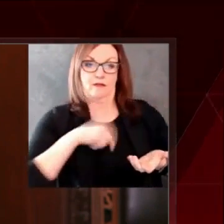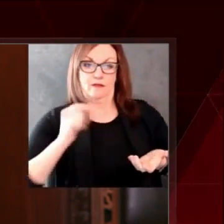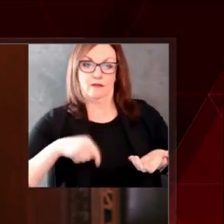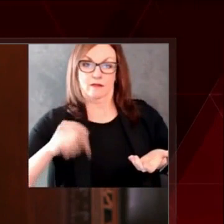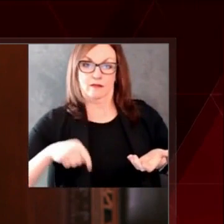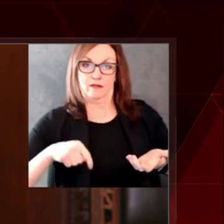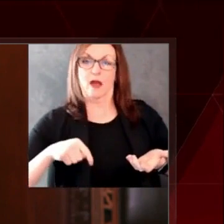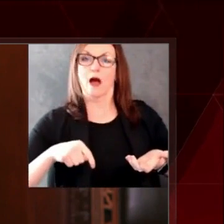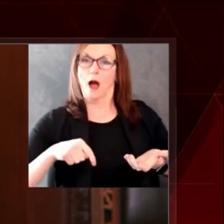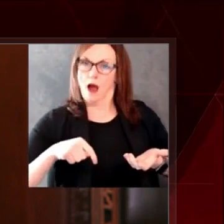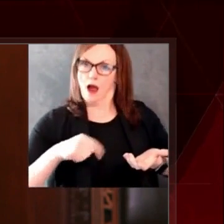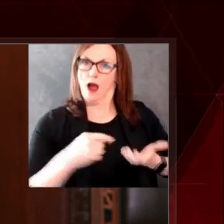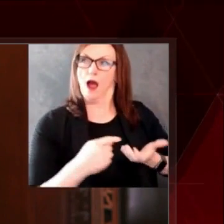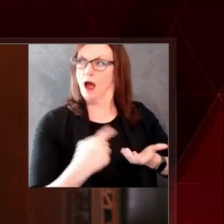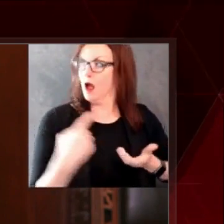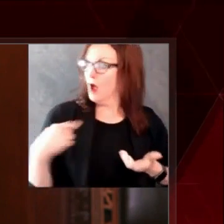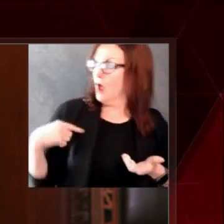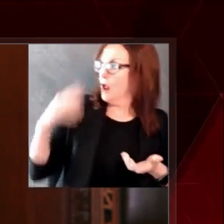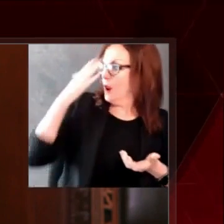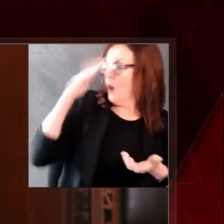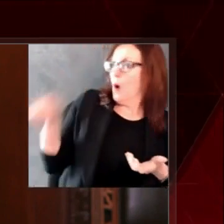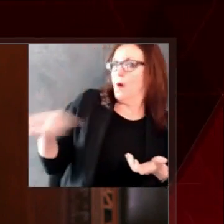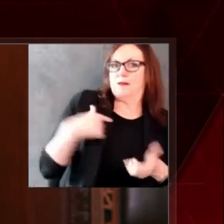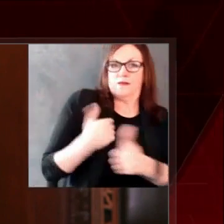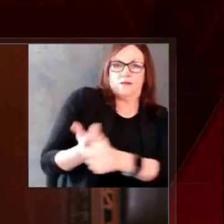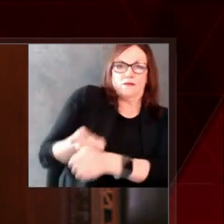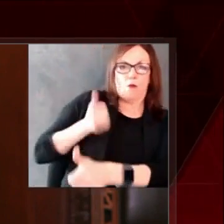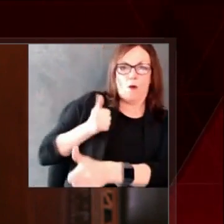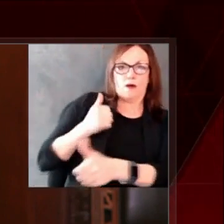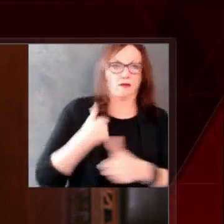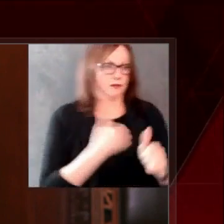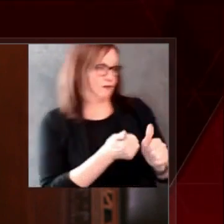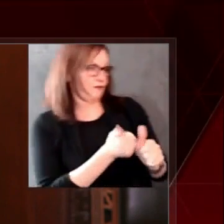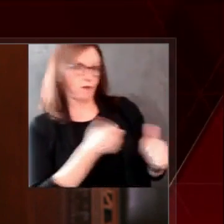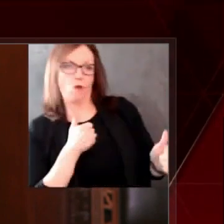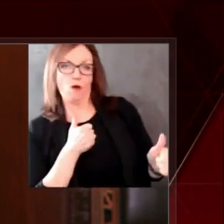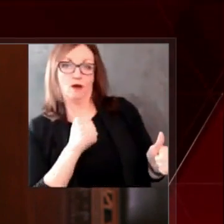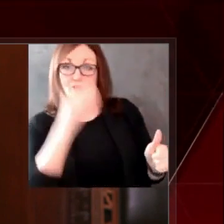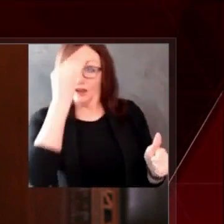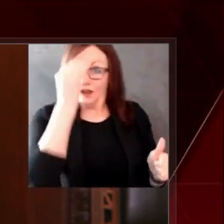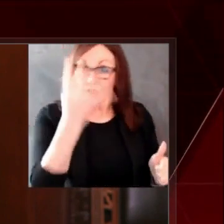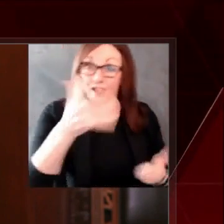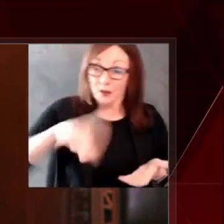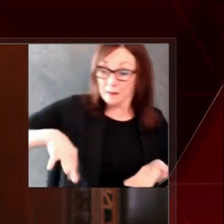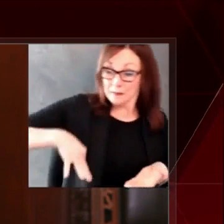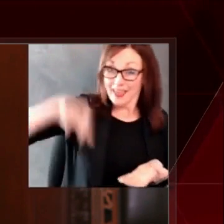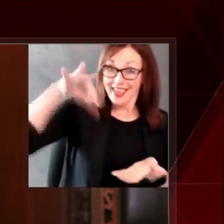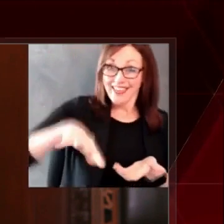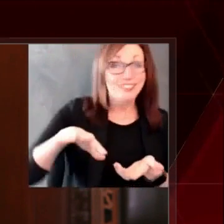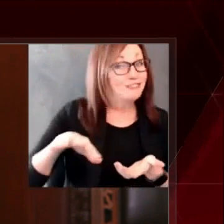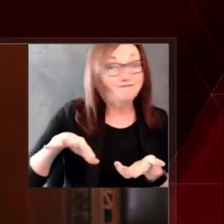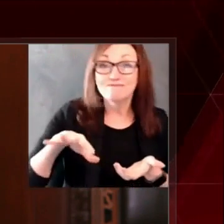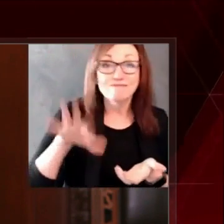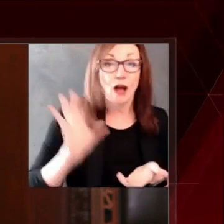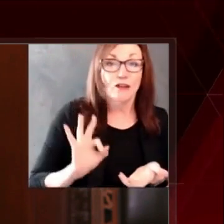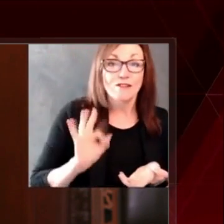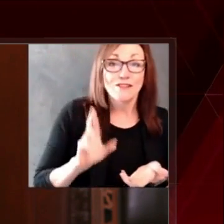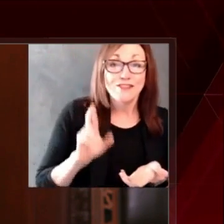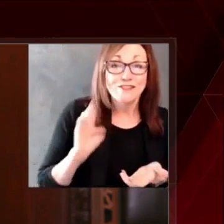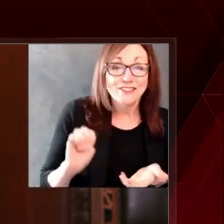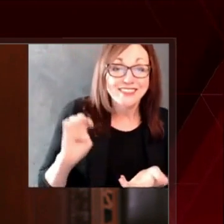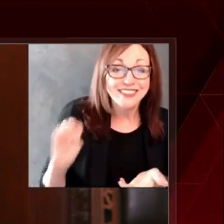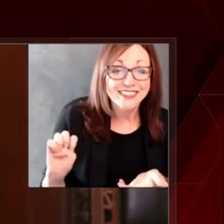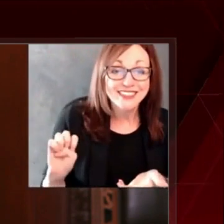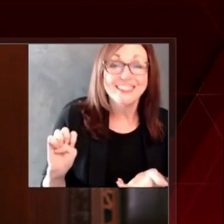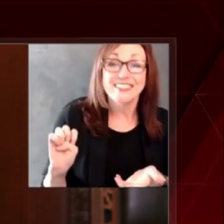The app is free and it's anonymous so that your privacy is protected even as you help us in stopping the spread.